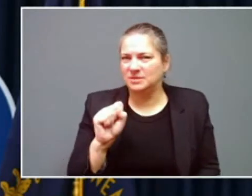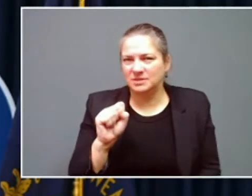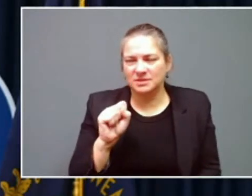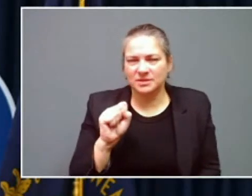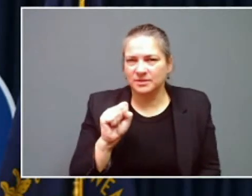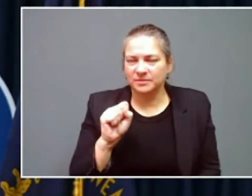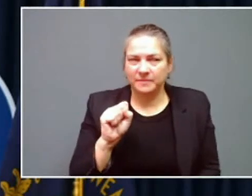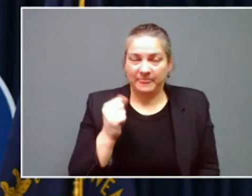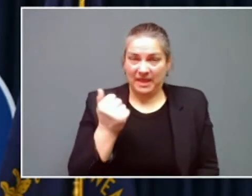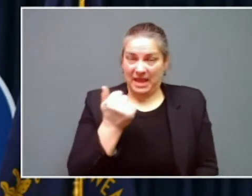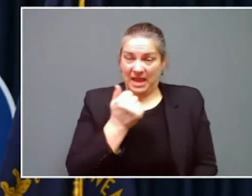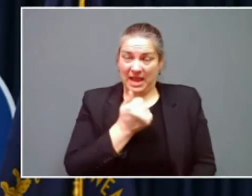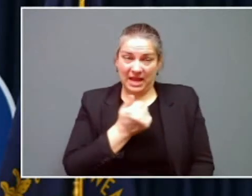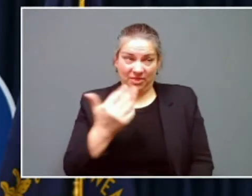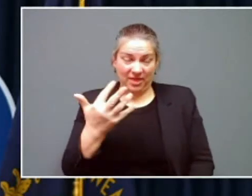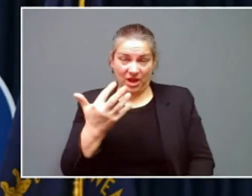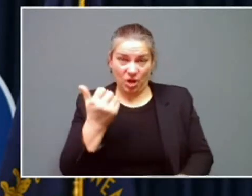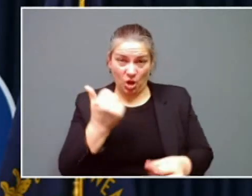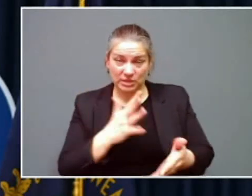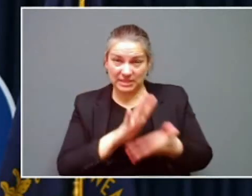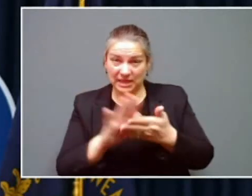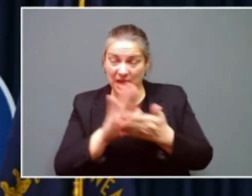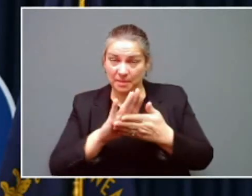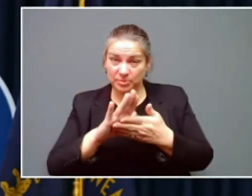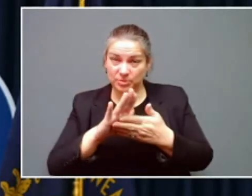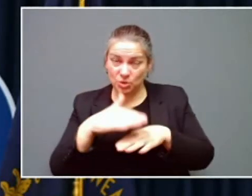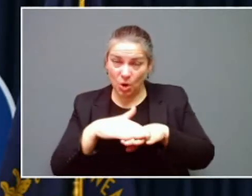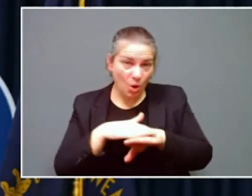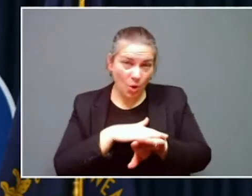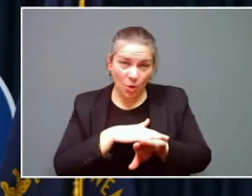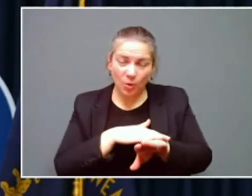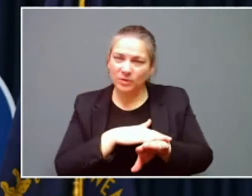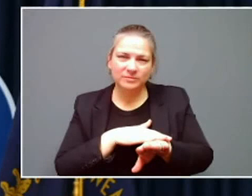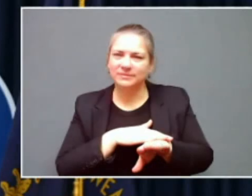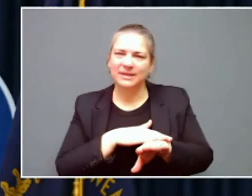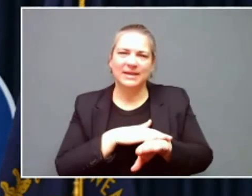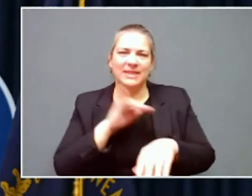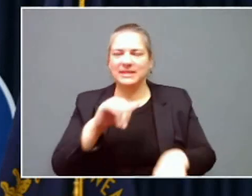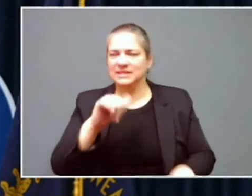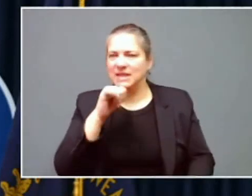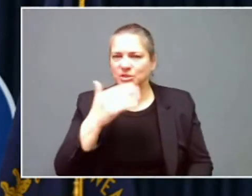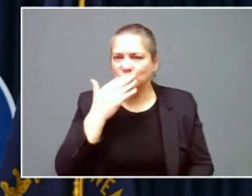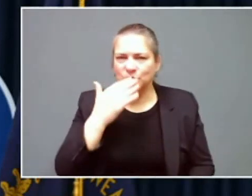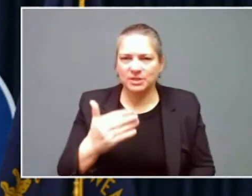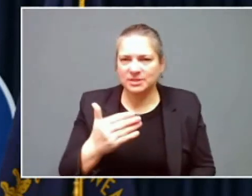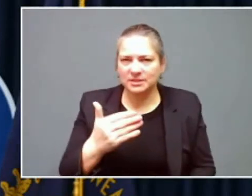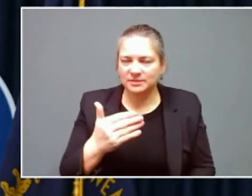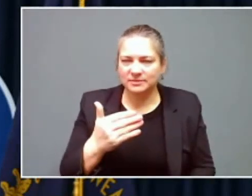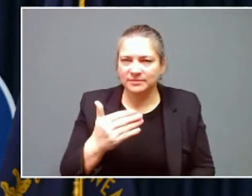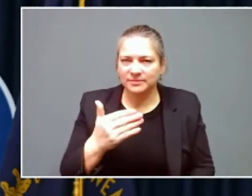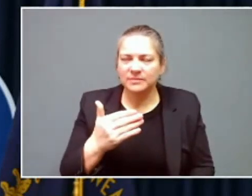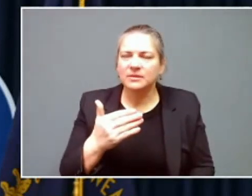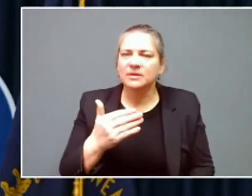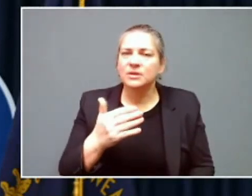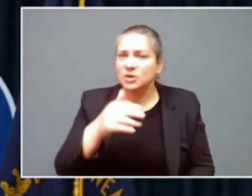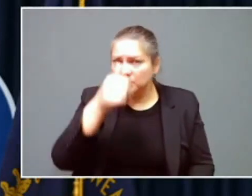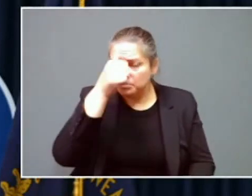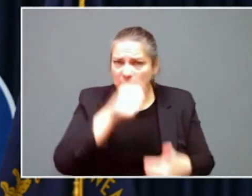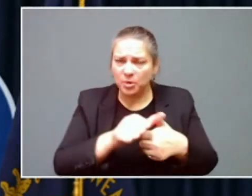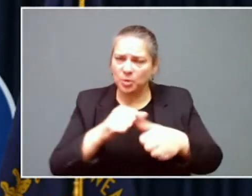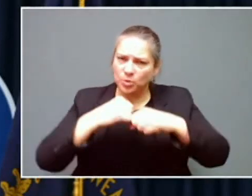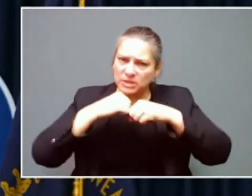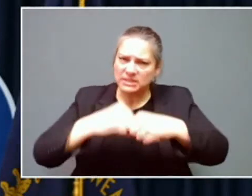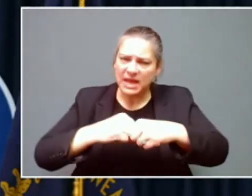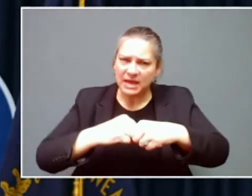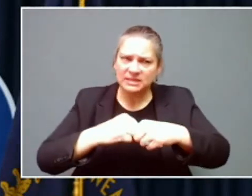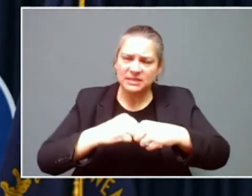that slows down cleanup is not a good thing. But remember, protecting the lives of our